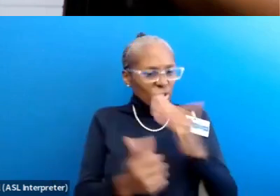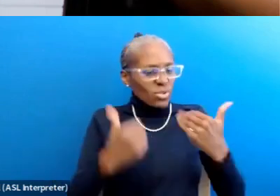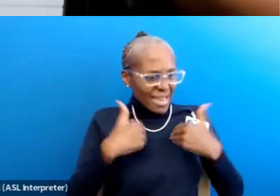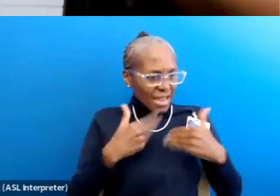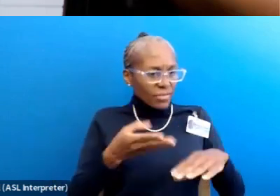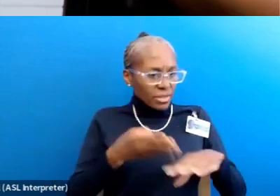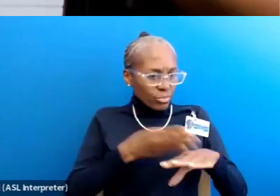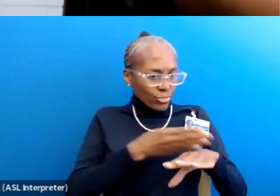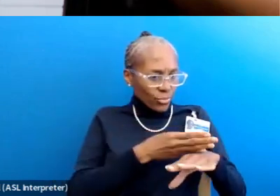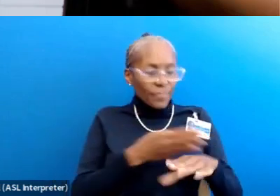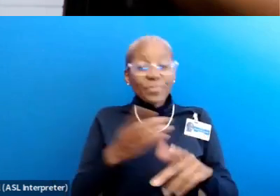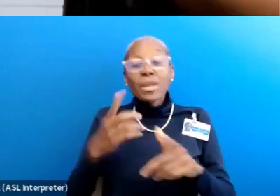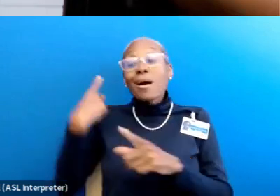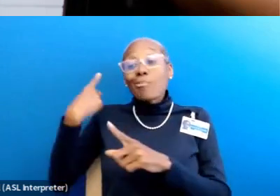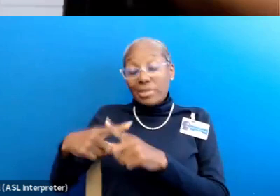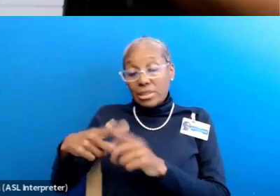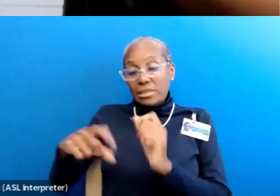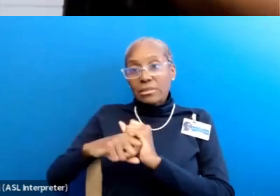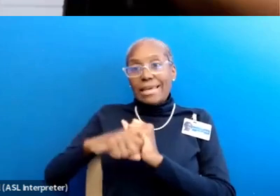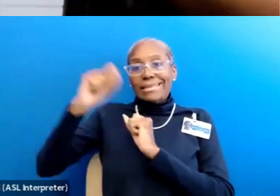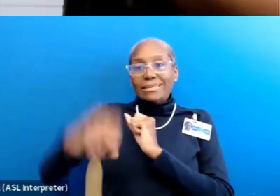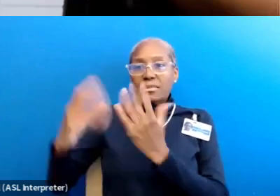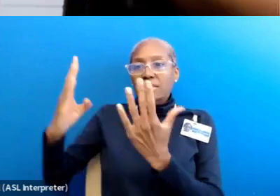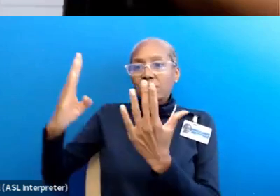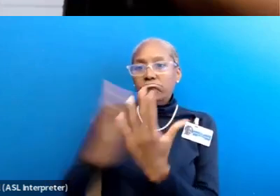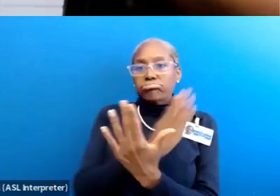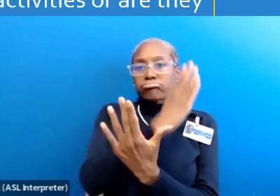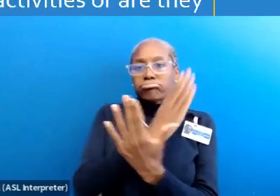and extending the reach and range of our skills.